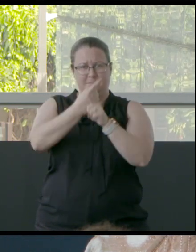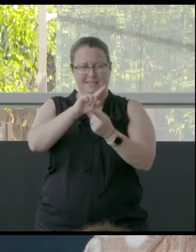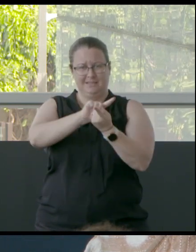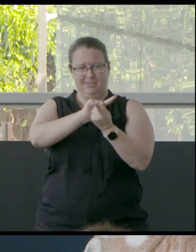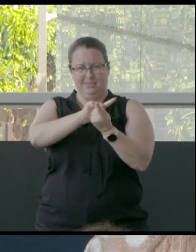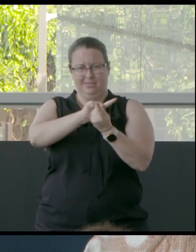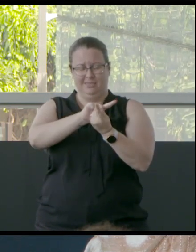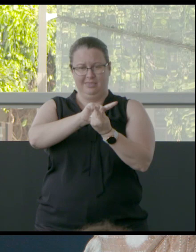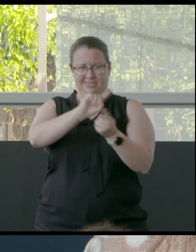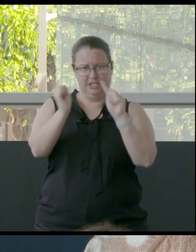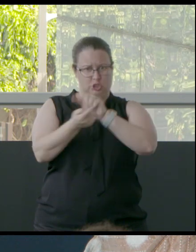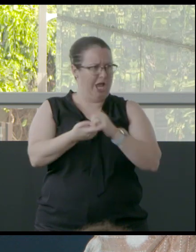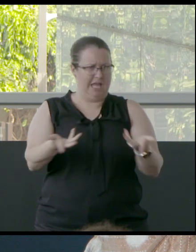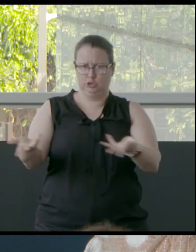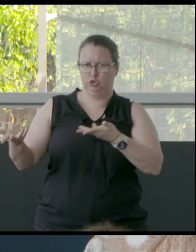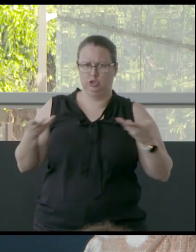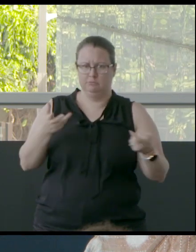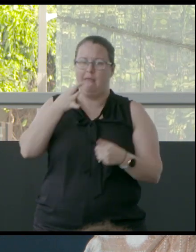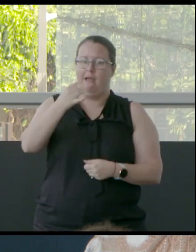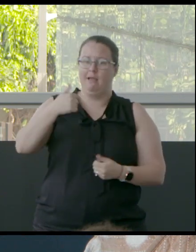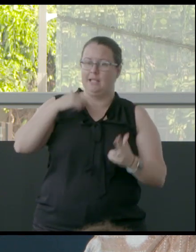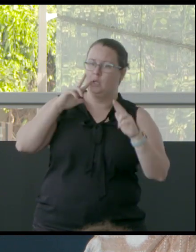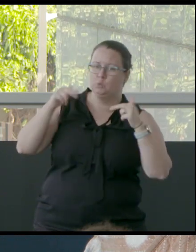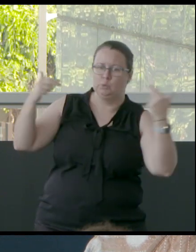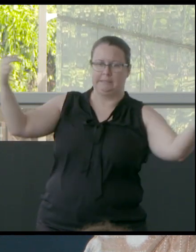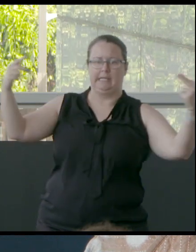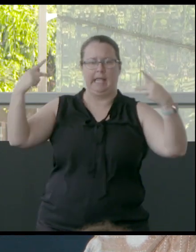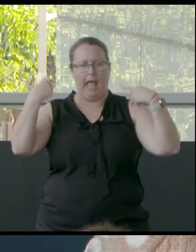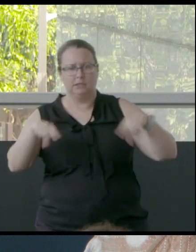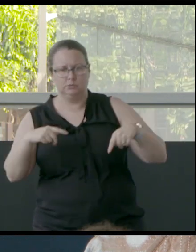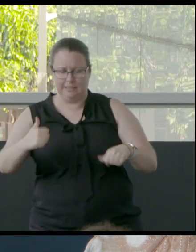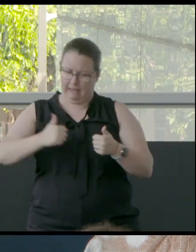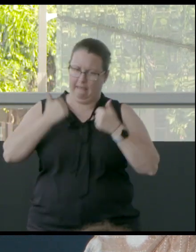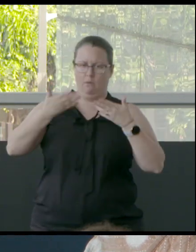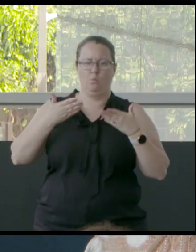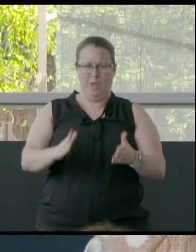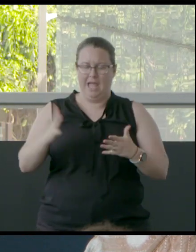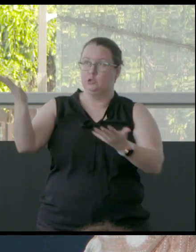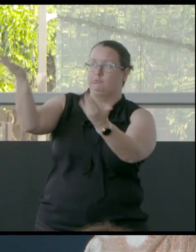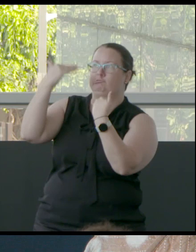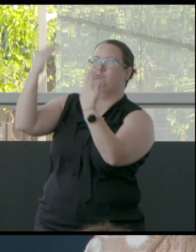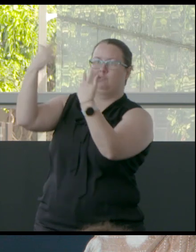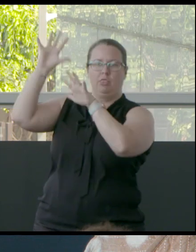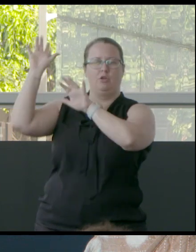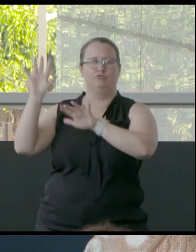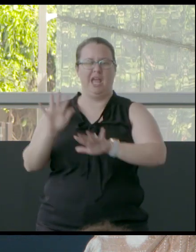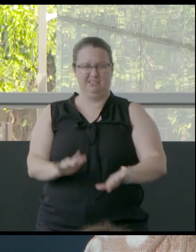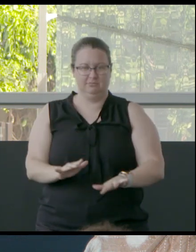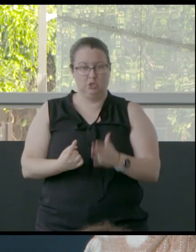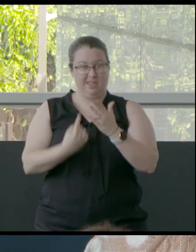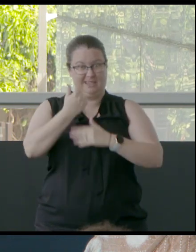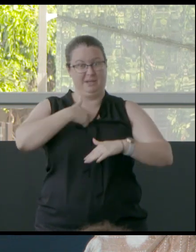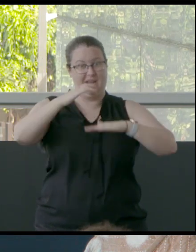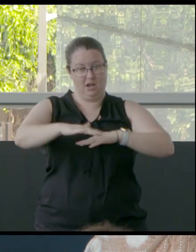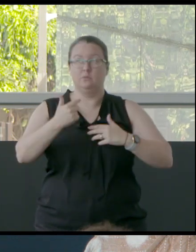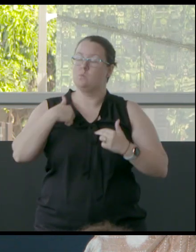He's asking us to sing and to dance and to summons rain. That's what's happening in our